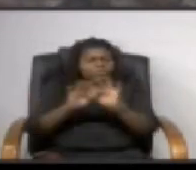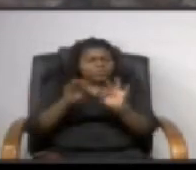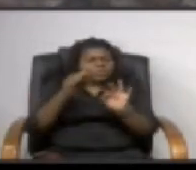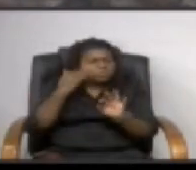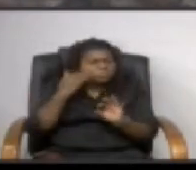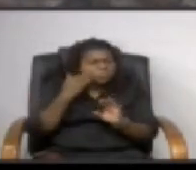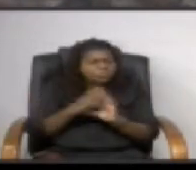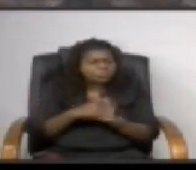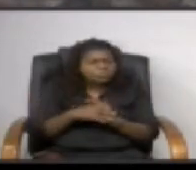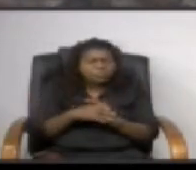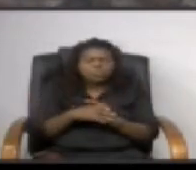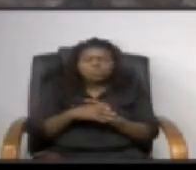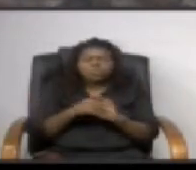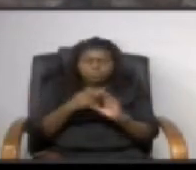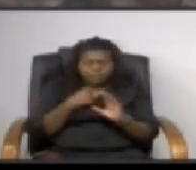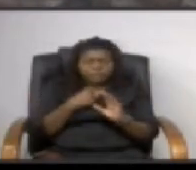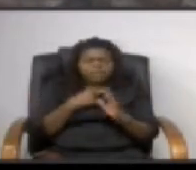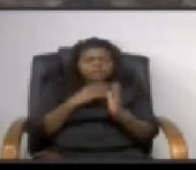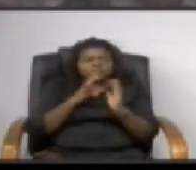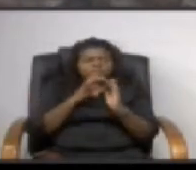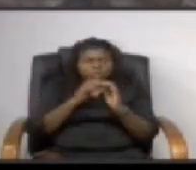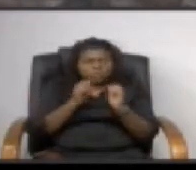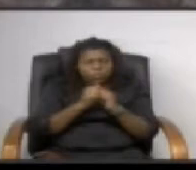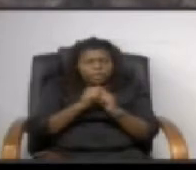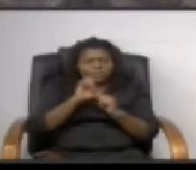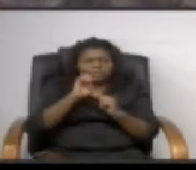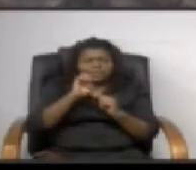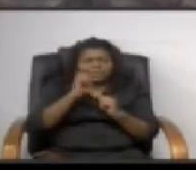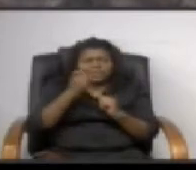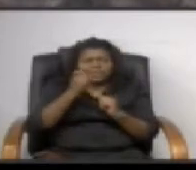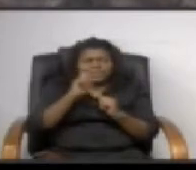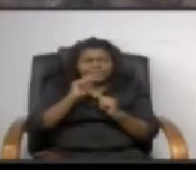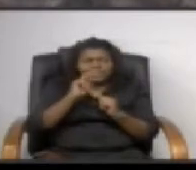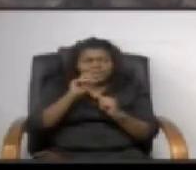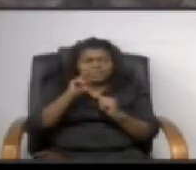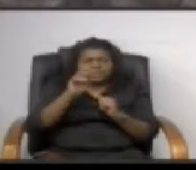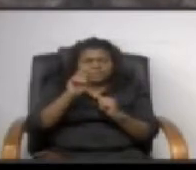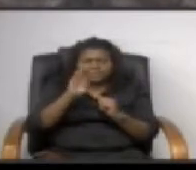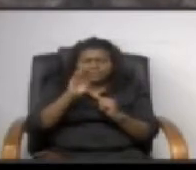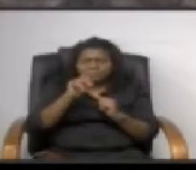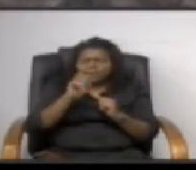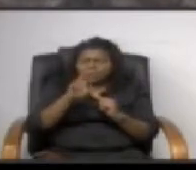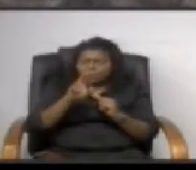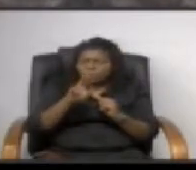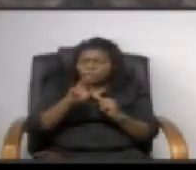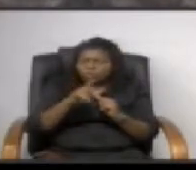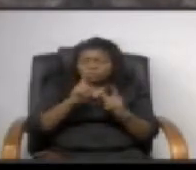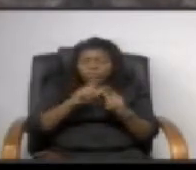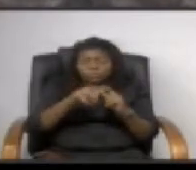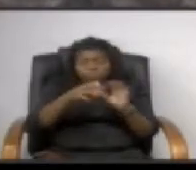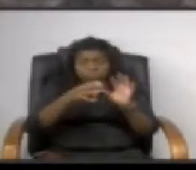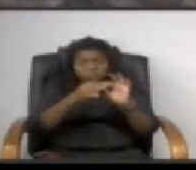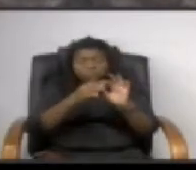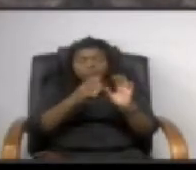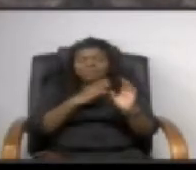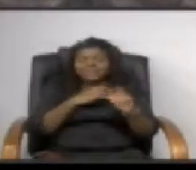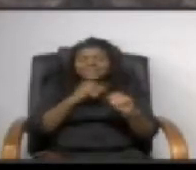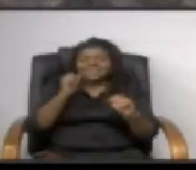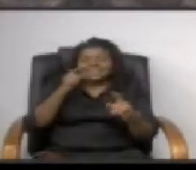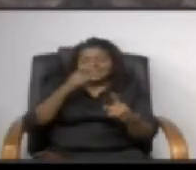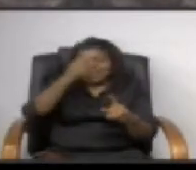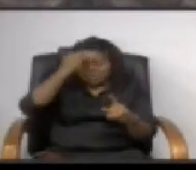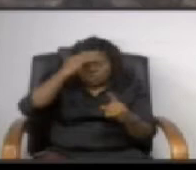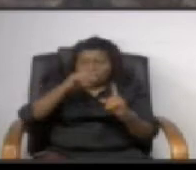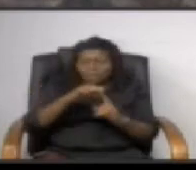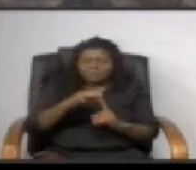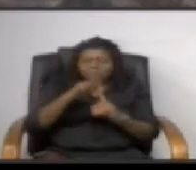executive baker or shurn baker and um so if as you raise that i just want to say they're aware of the special exception